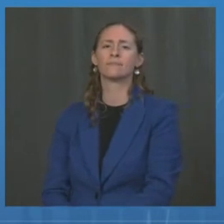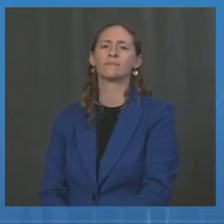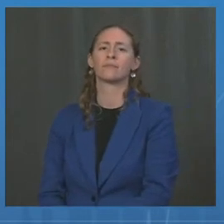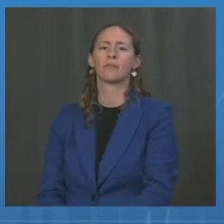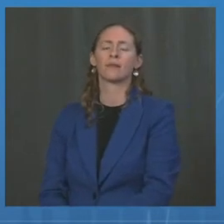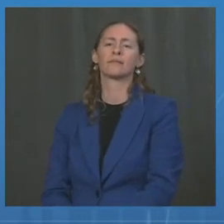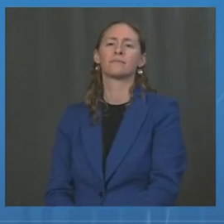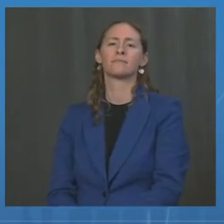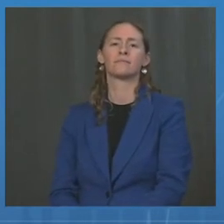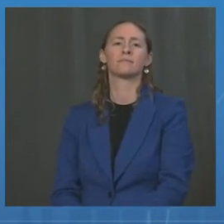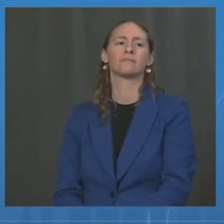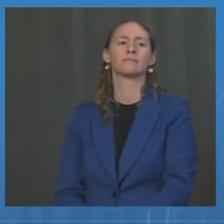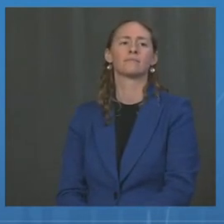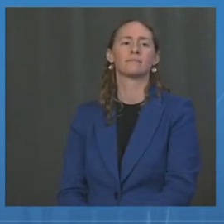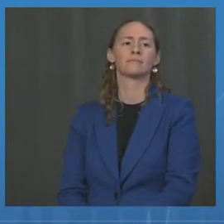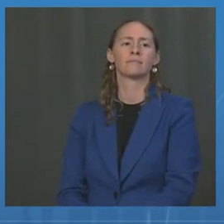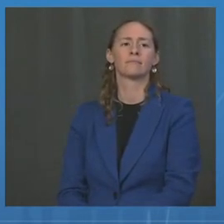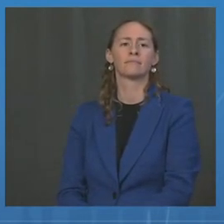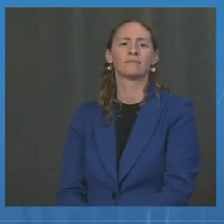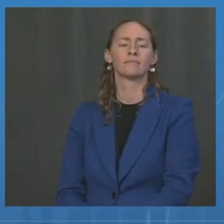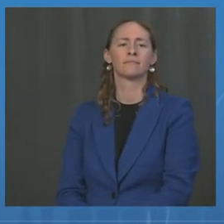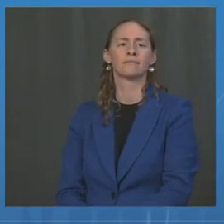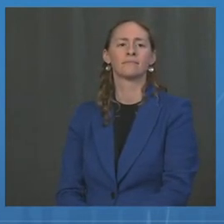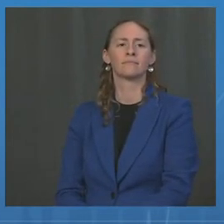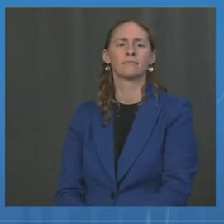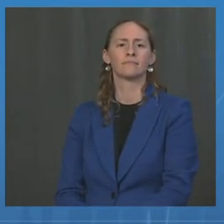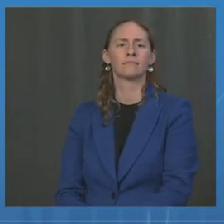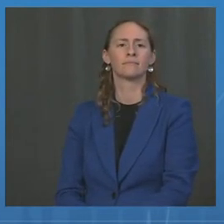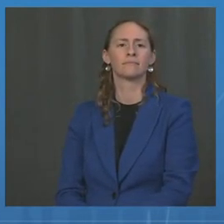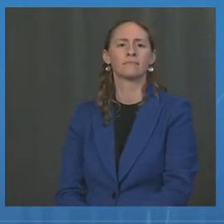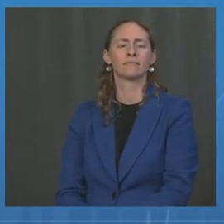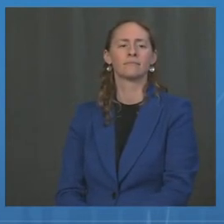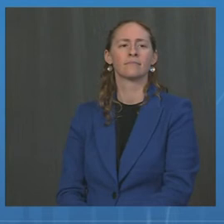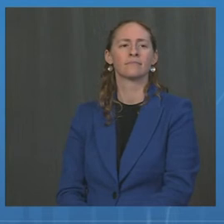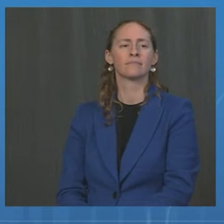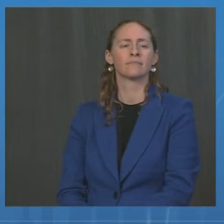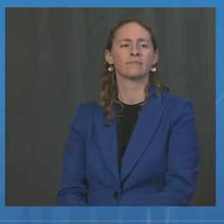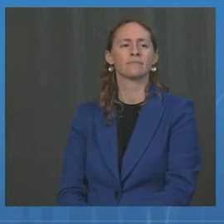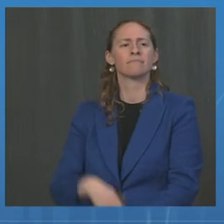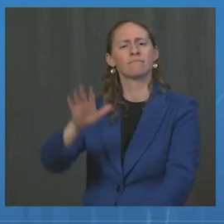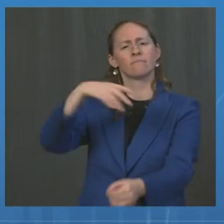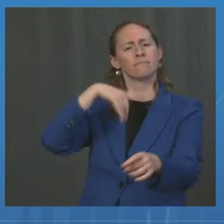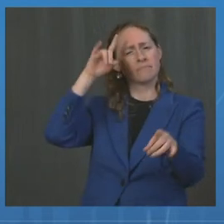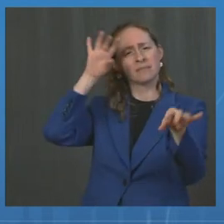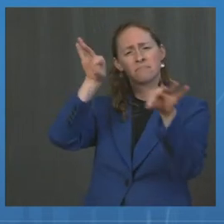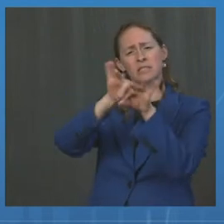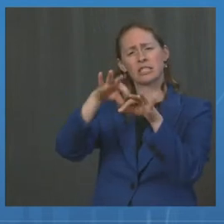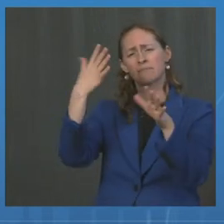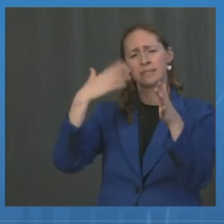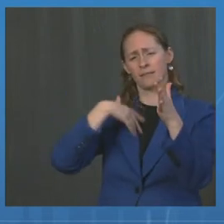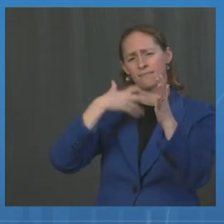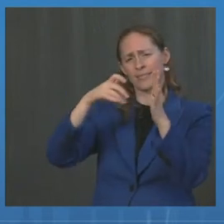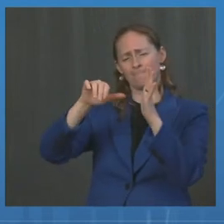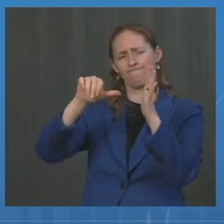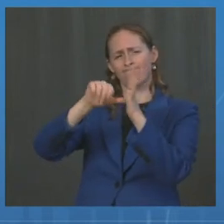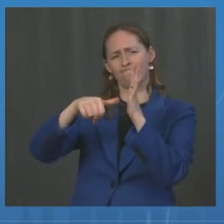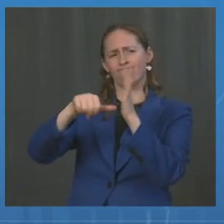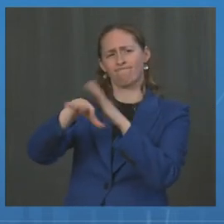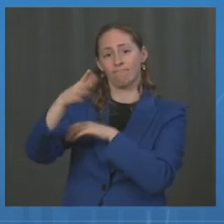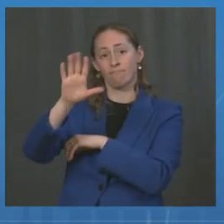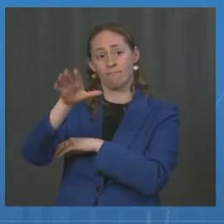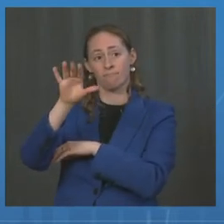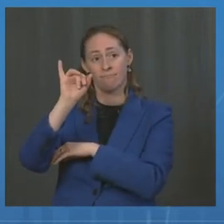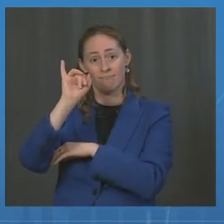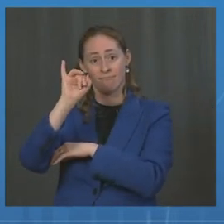Dr. Walensky. Dr. Yeah, so to start, the important thing that I will say is where we have more vaccination, we have less